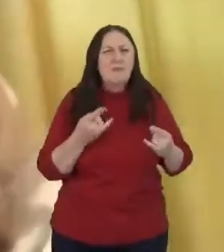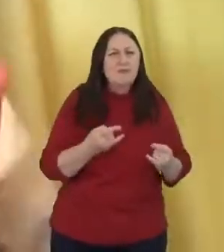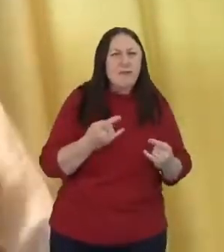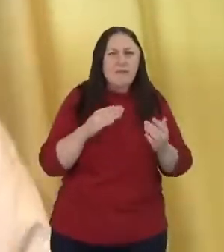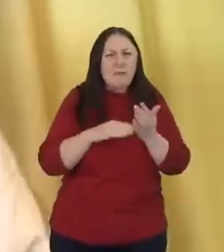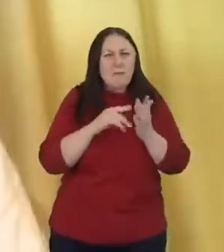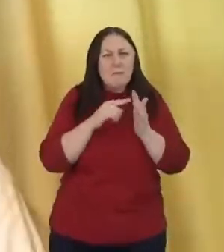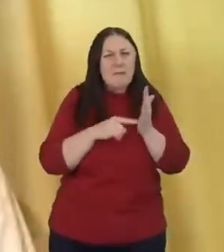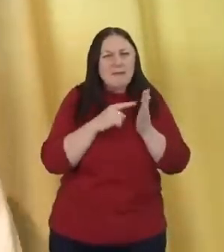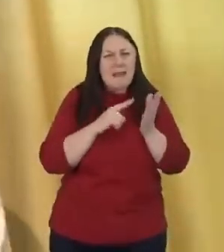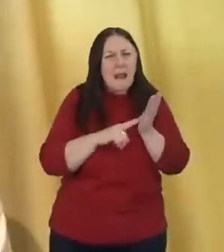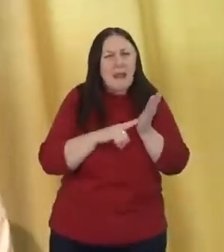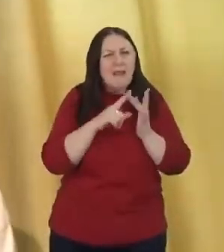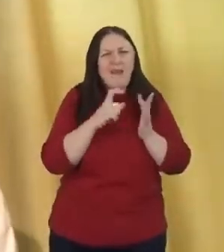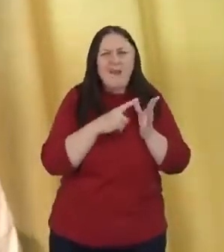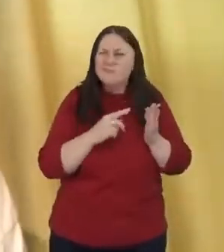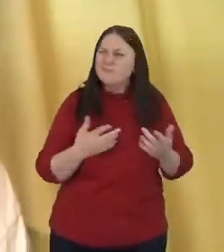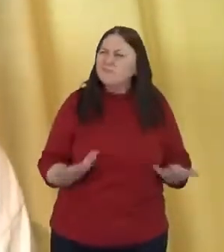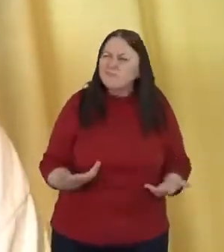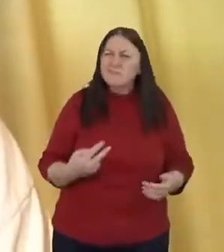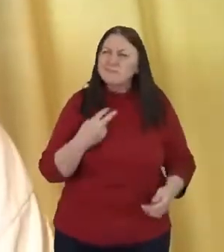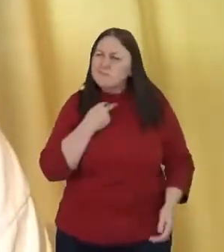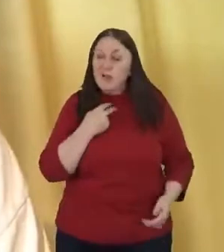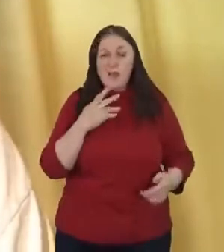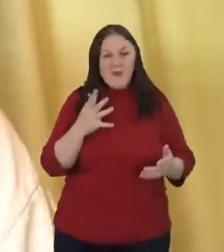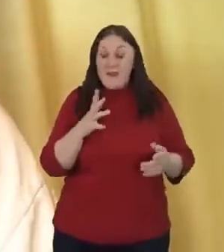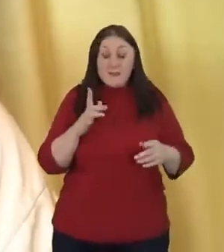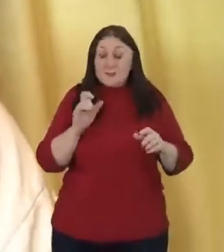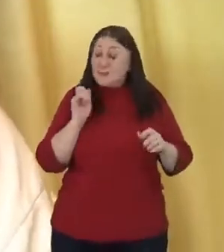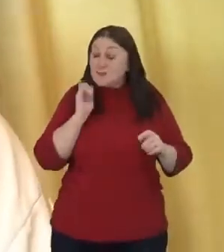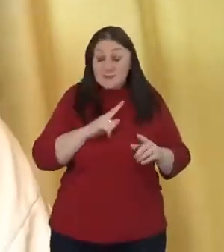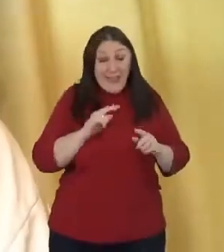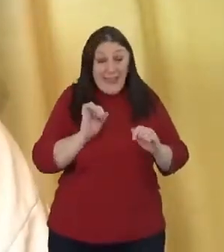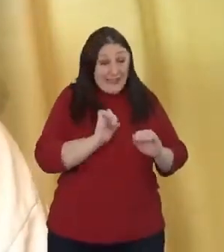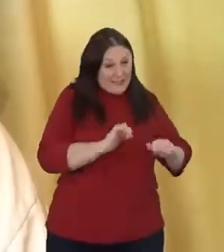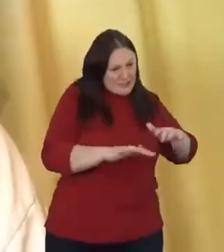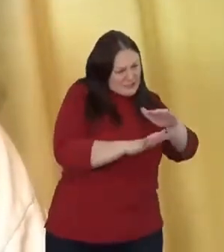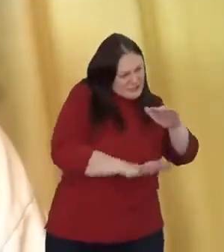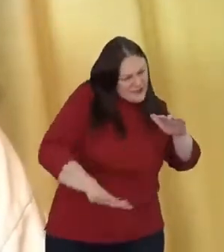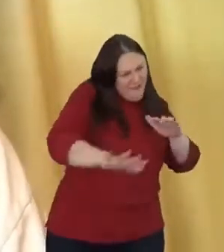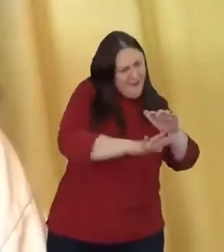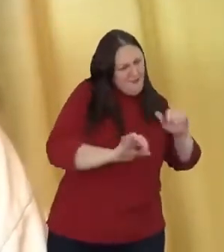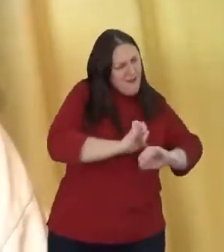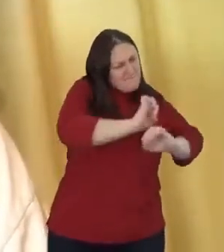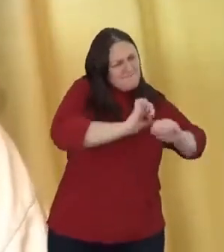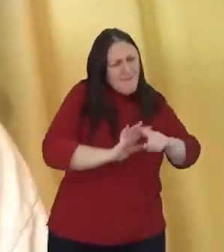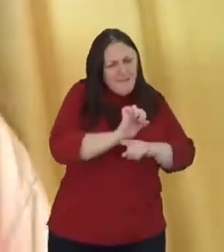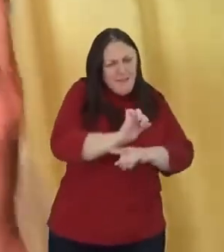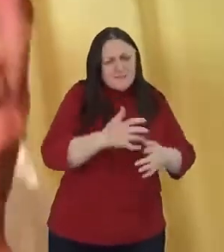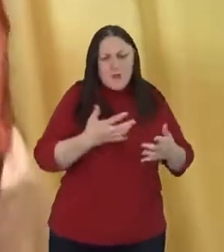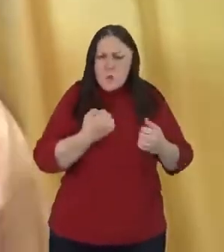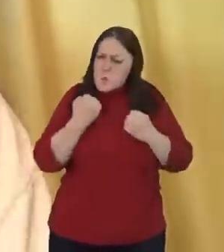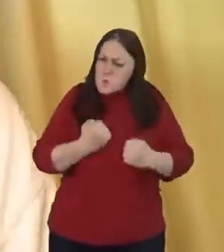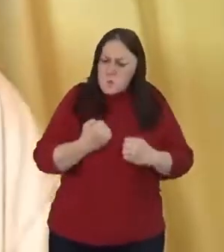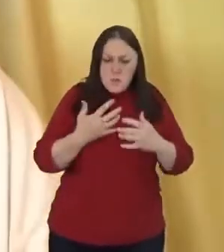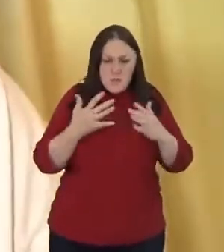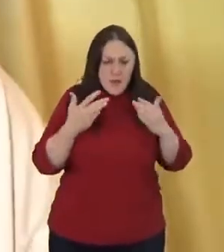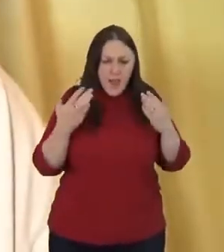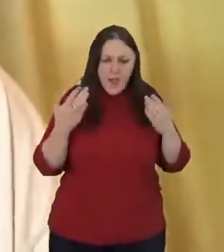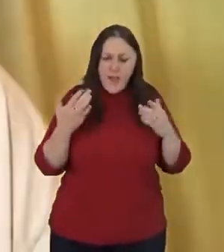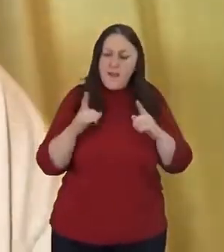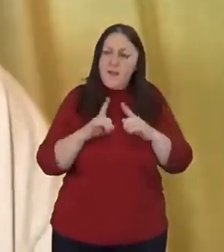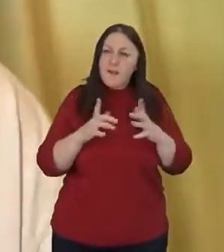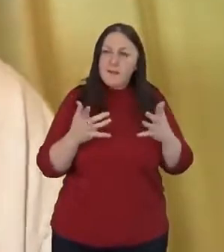this strange subculture. But I can remember it was all very much about just what